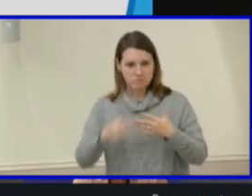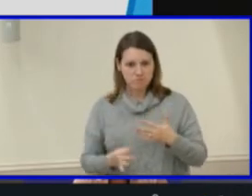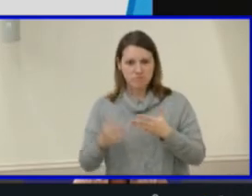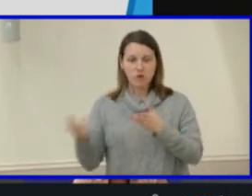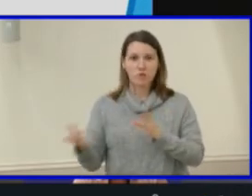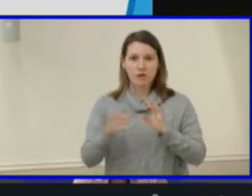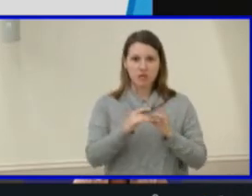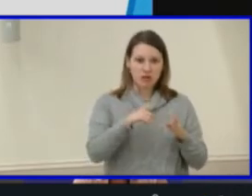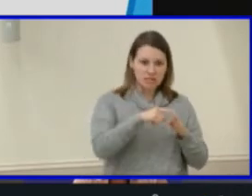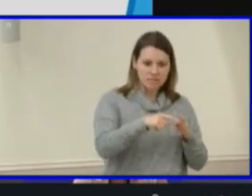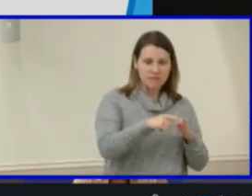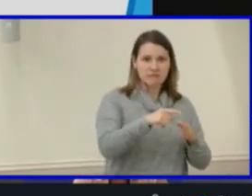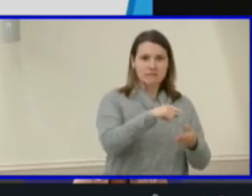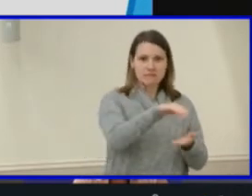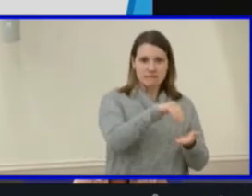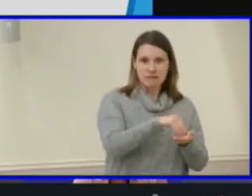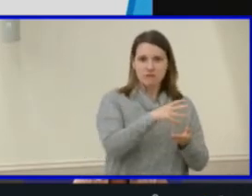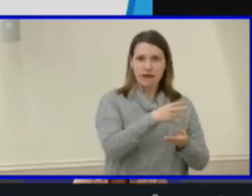center